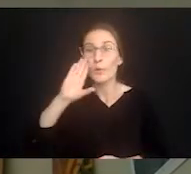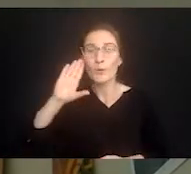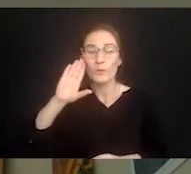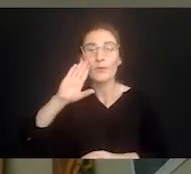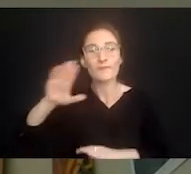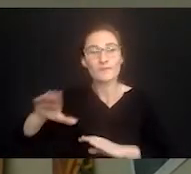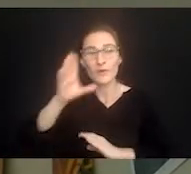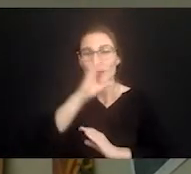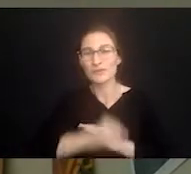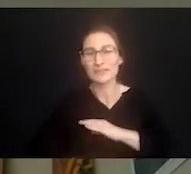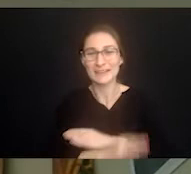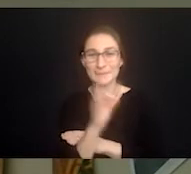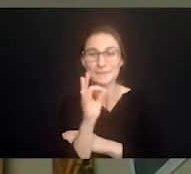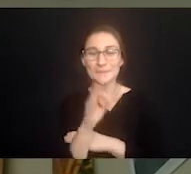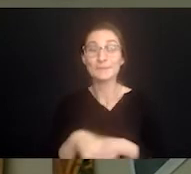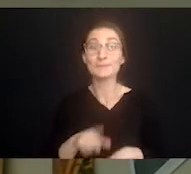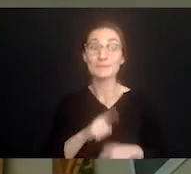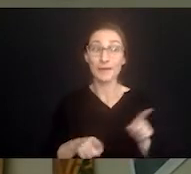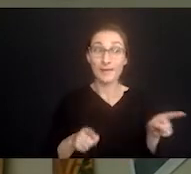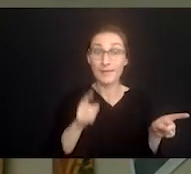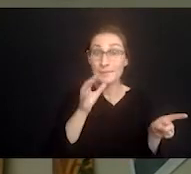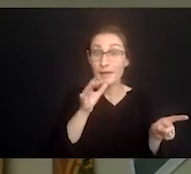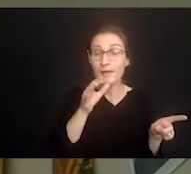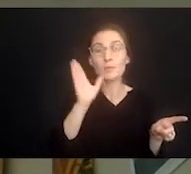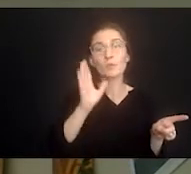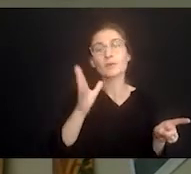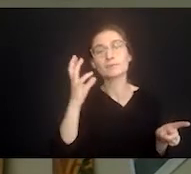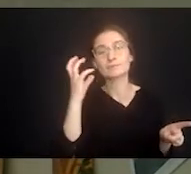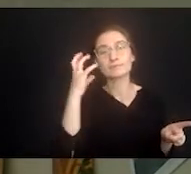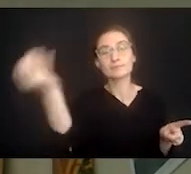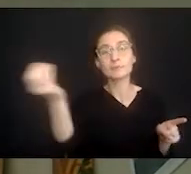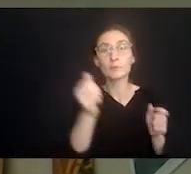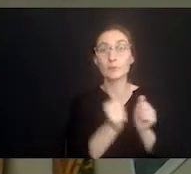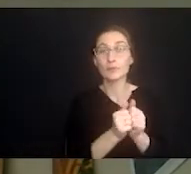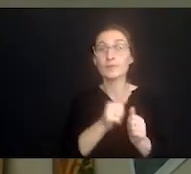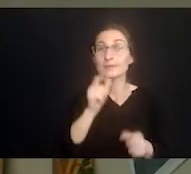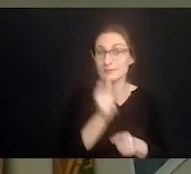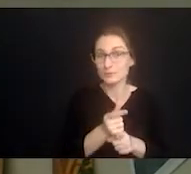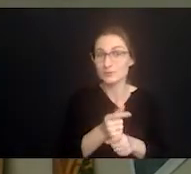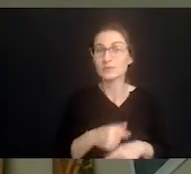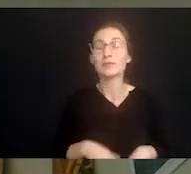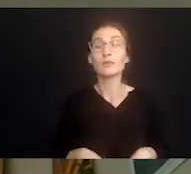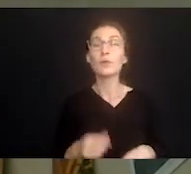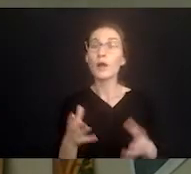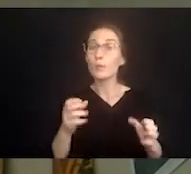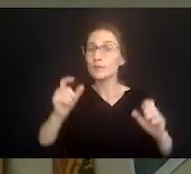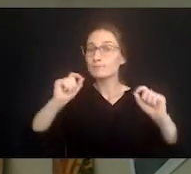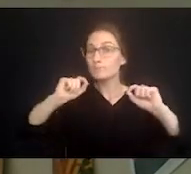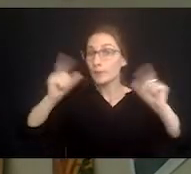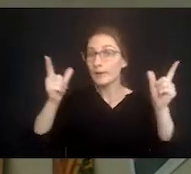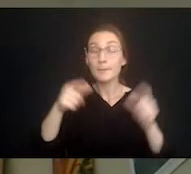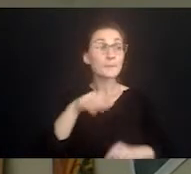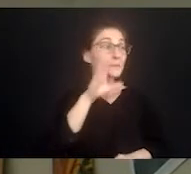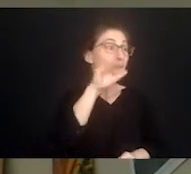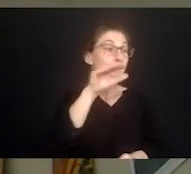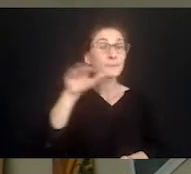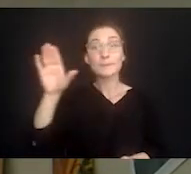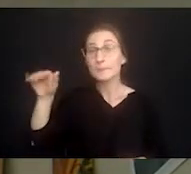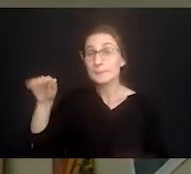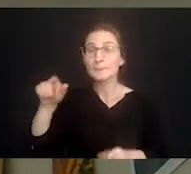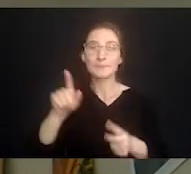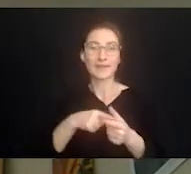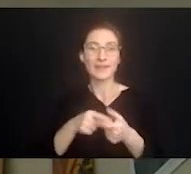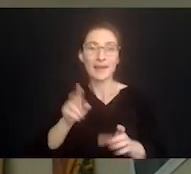mom was going to be heading out for a couple weeks with my sister that morning. So I set my alarm to get up and to say goodbye to them and then go back to bed.